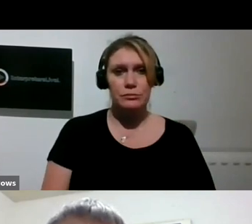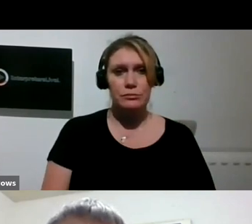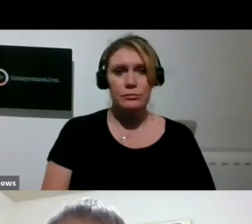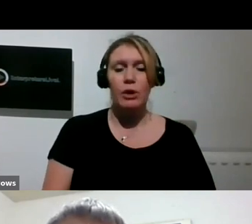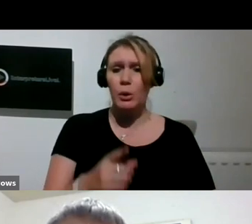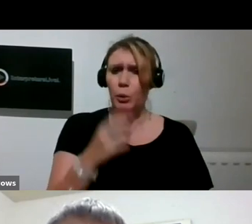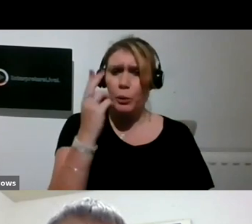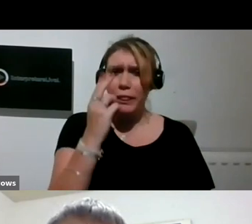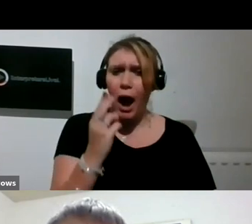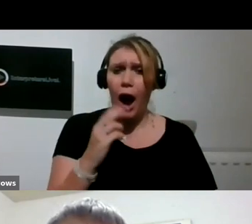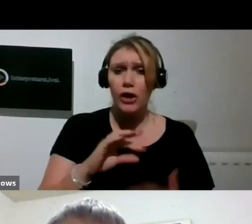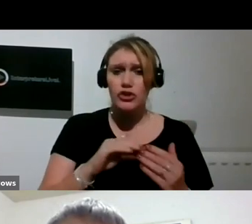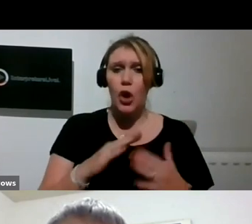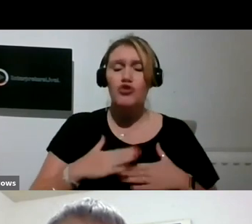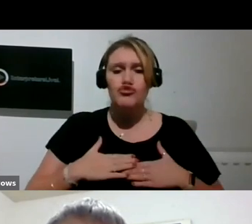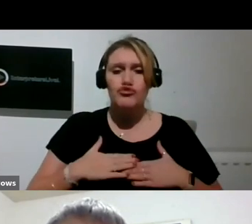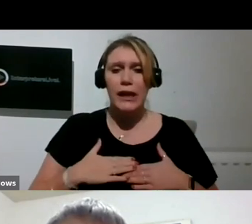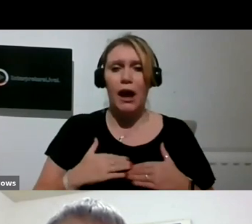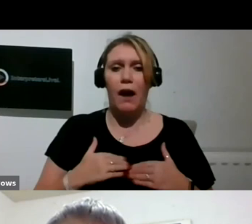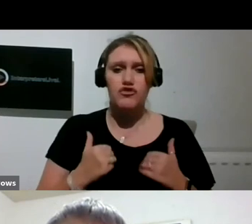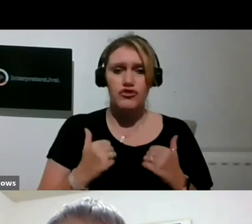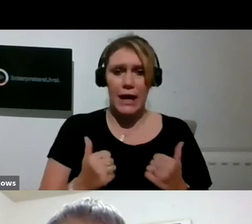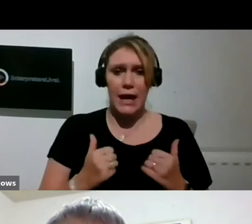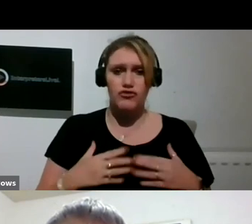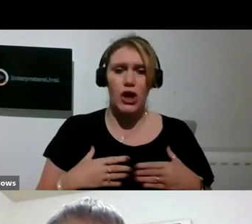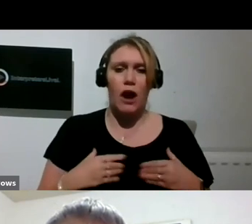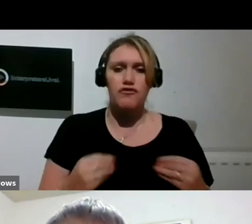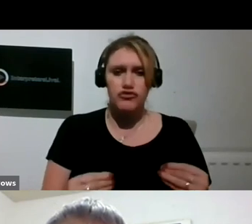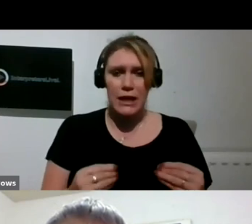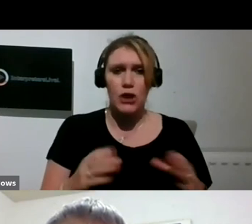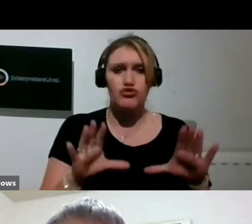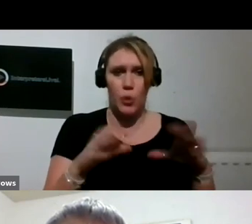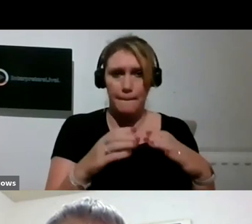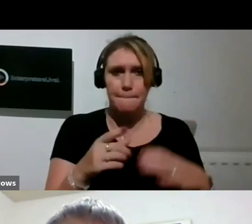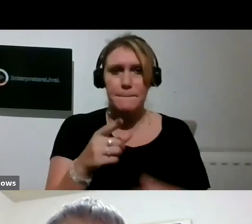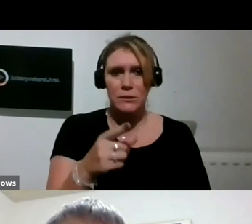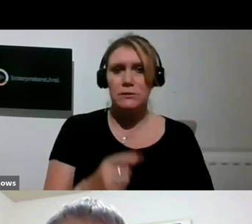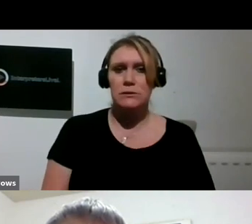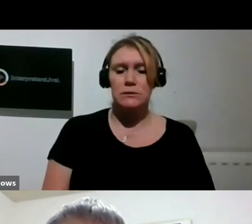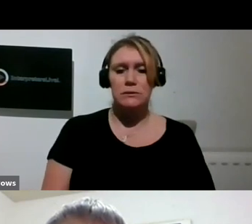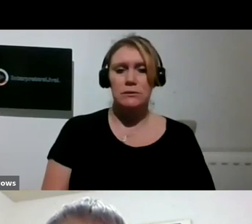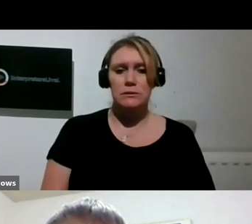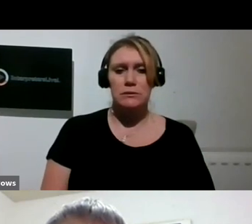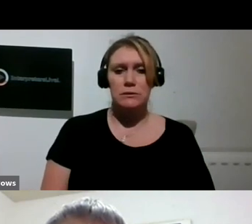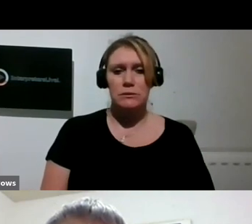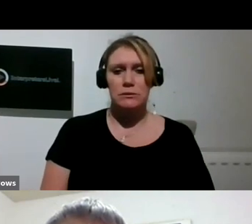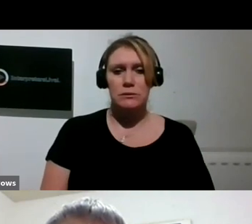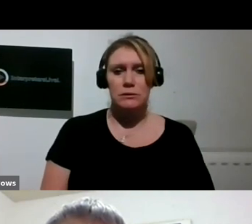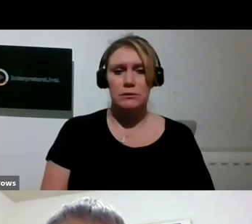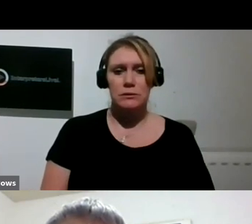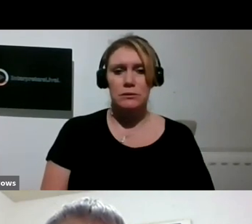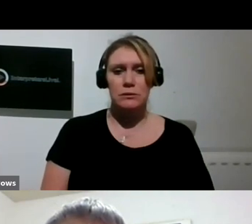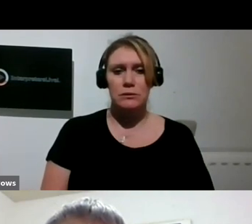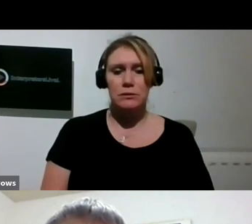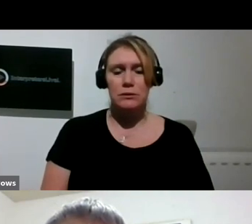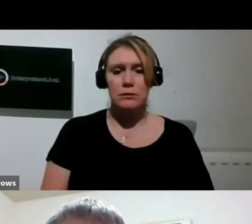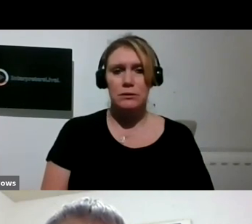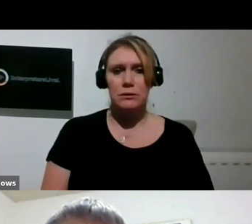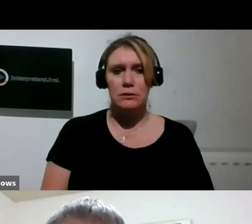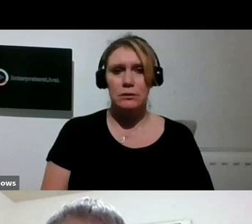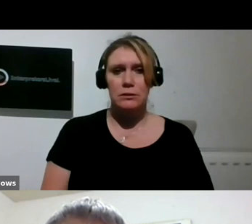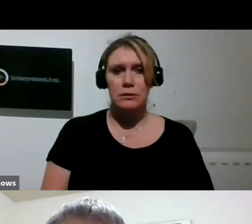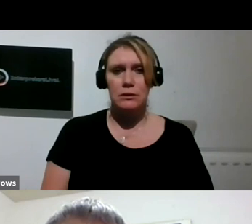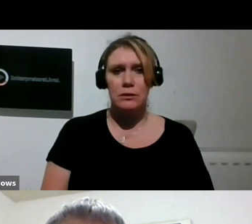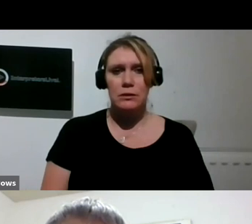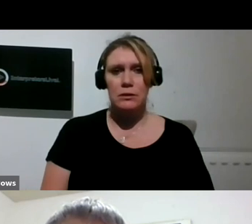recovery group work as you do for the exhibition. Yeah, So I think what is, I